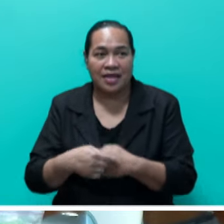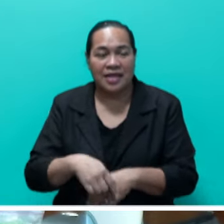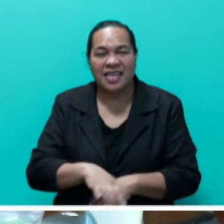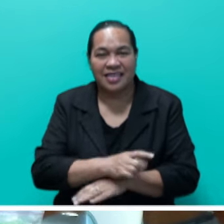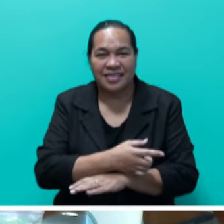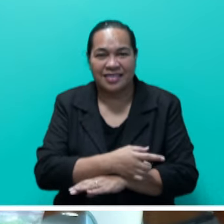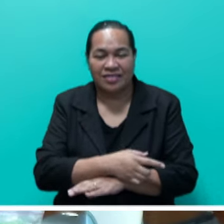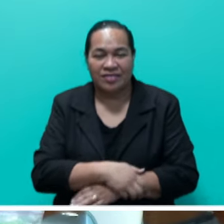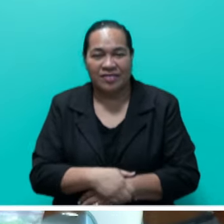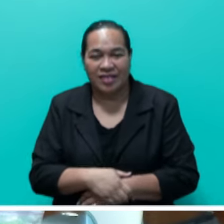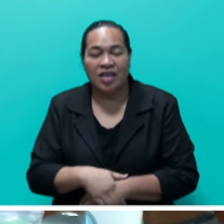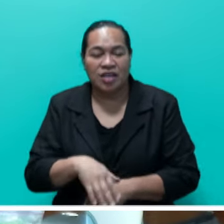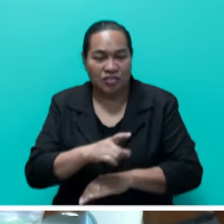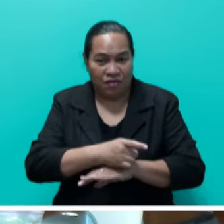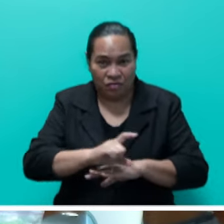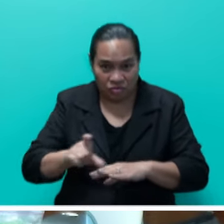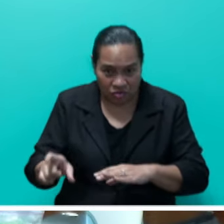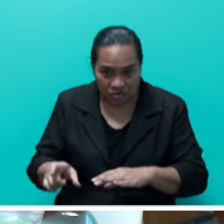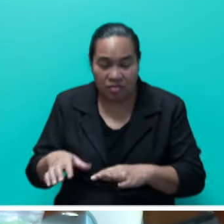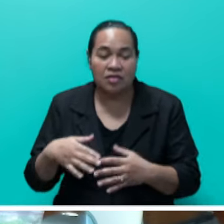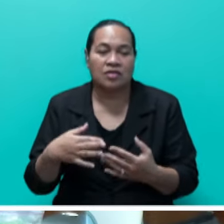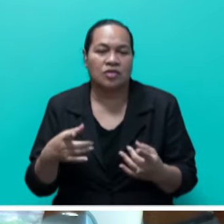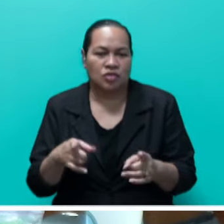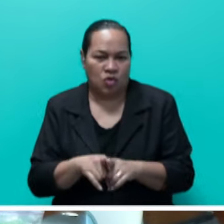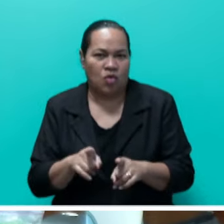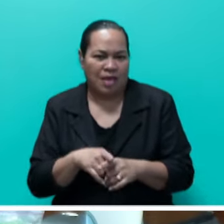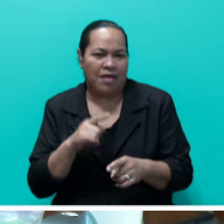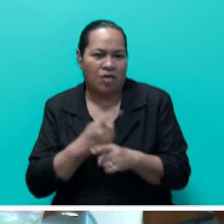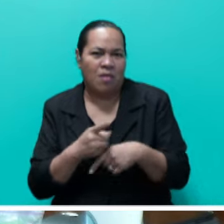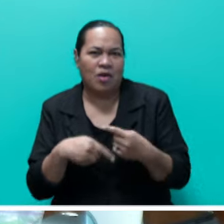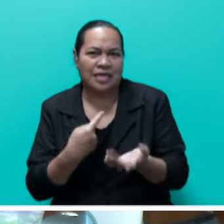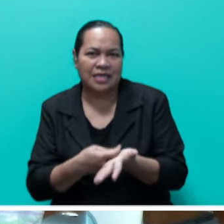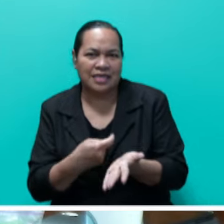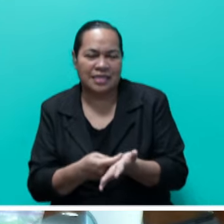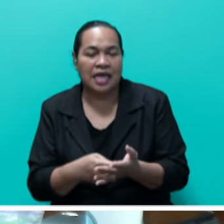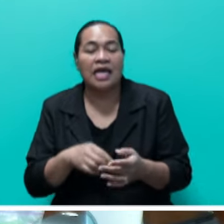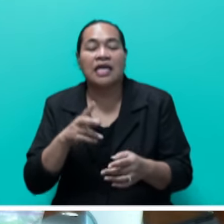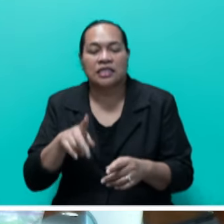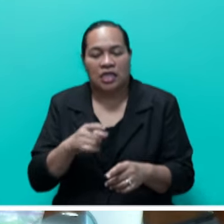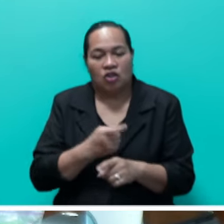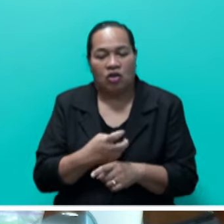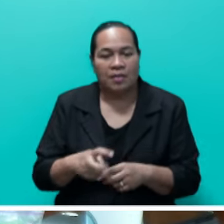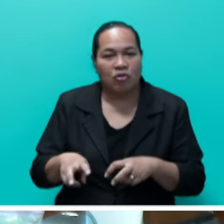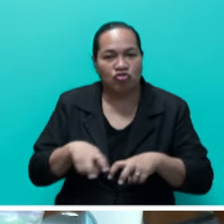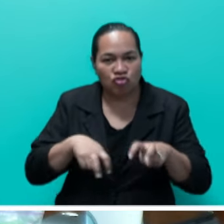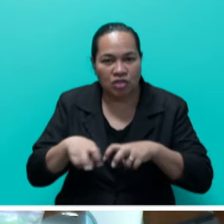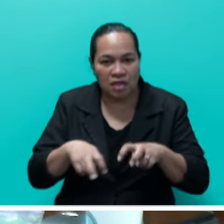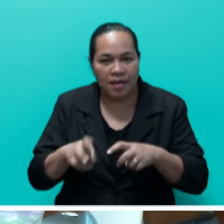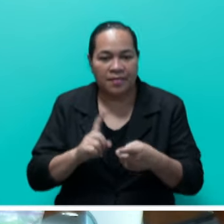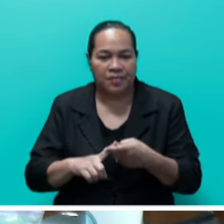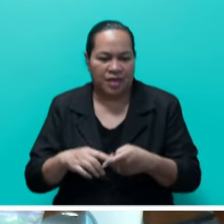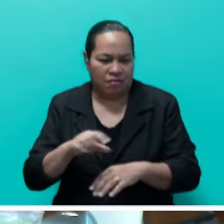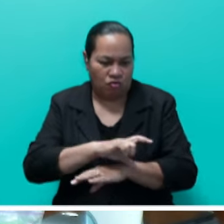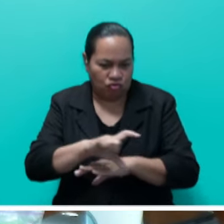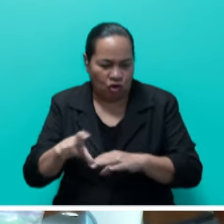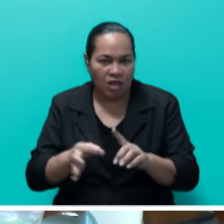necessitates the leases and licenses that are issued to it. They include tourism leases, four shore developments,